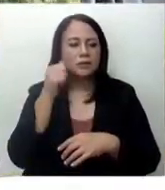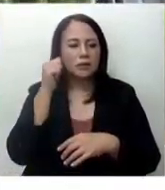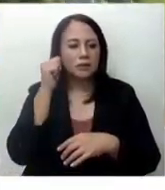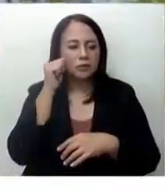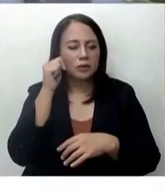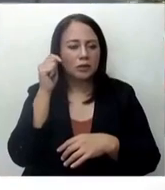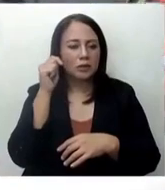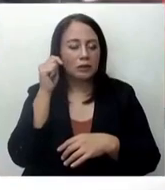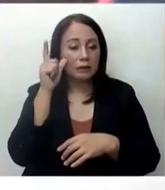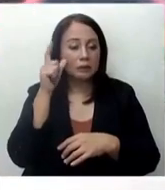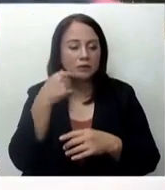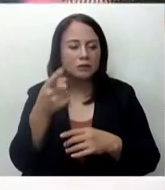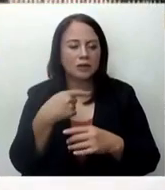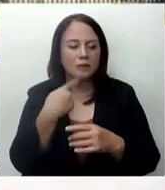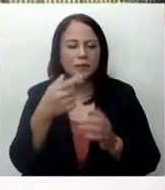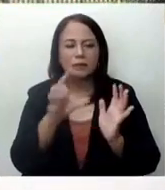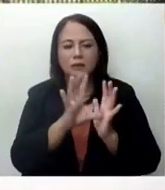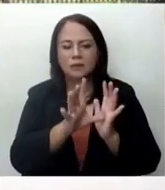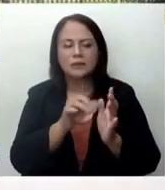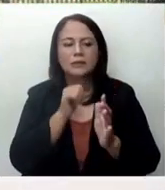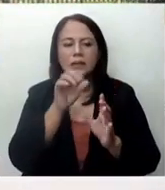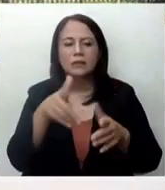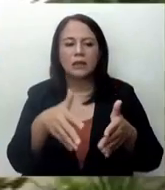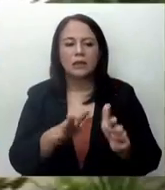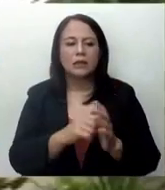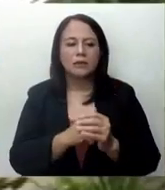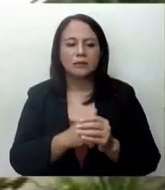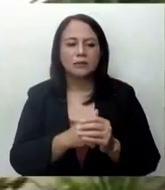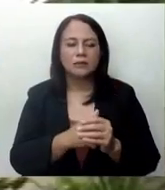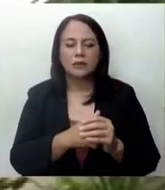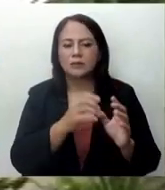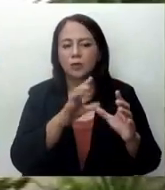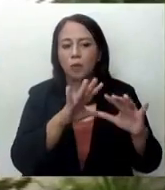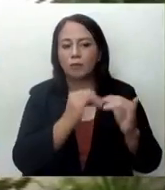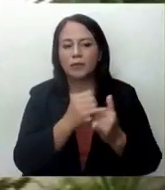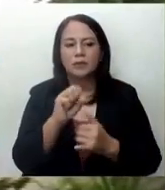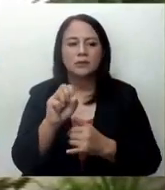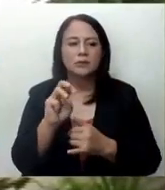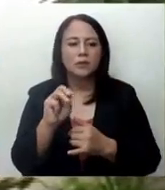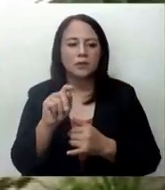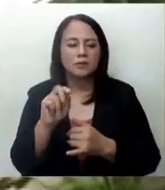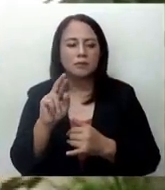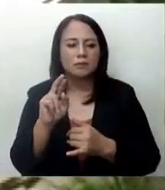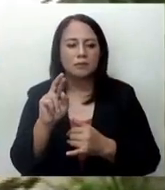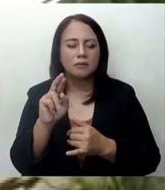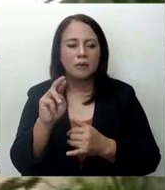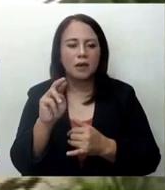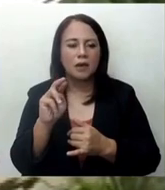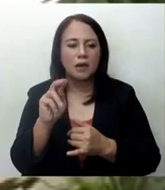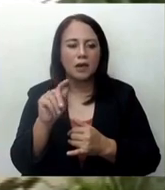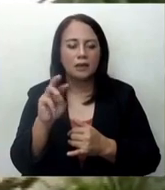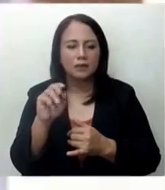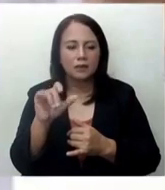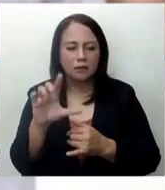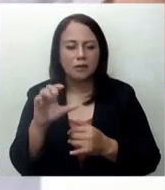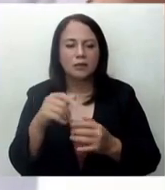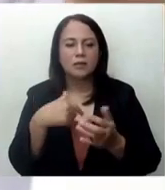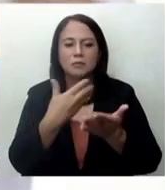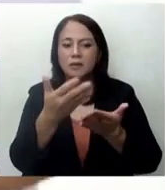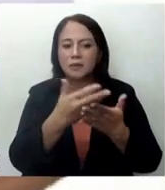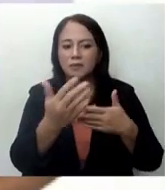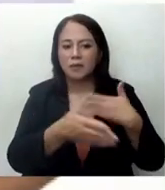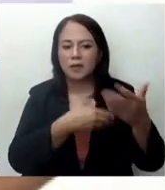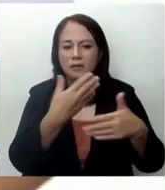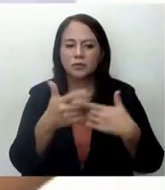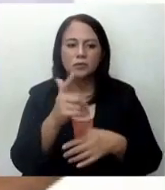the Commission on Elections to not allow elections technology companies Smartmatic from possibly participating in the procurement process for the